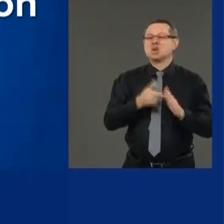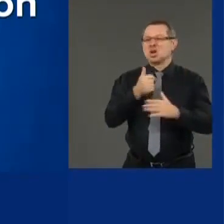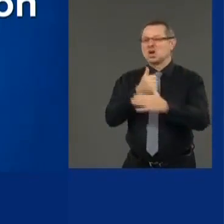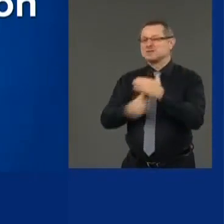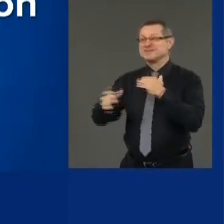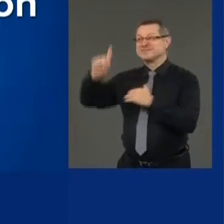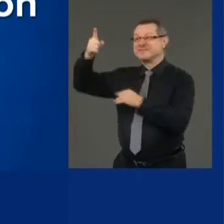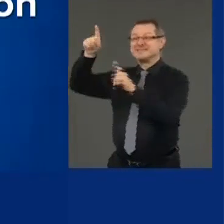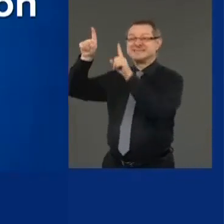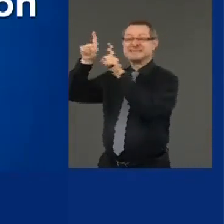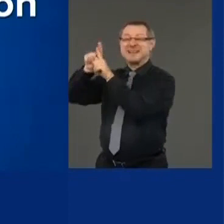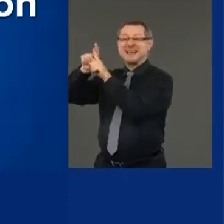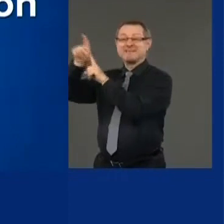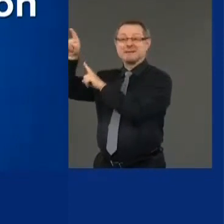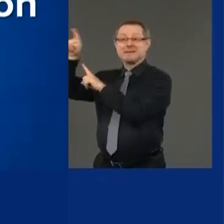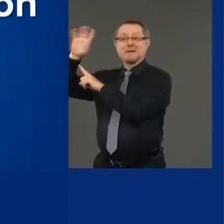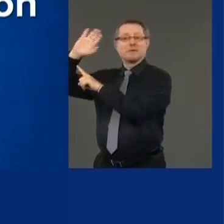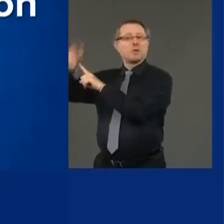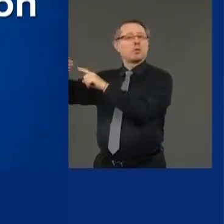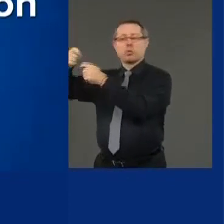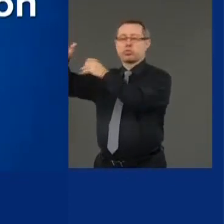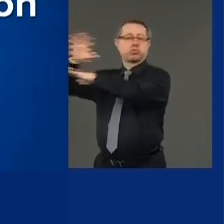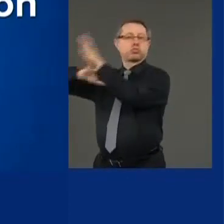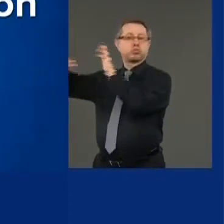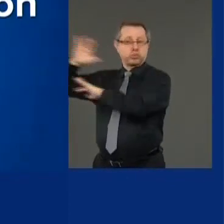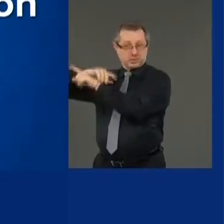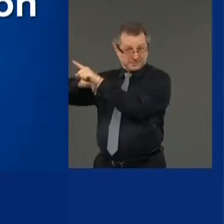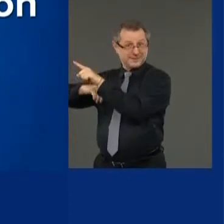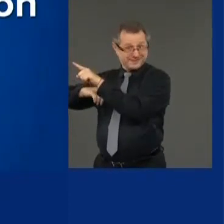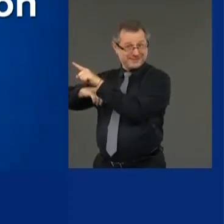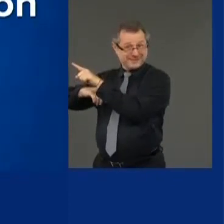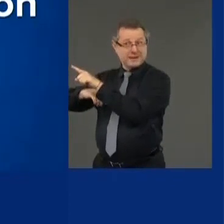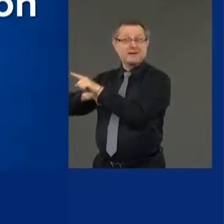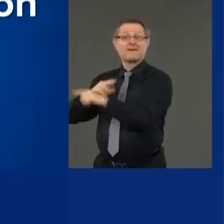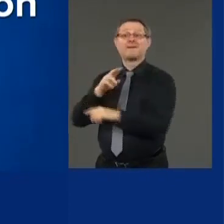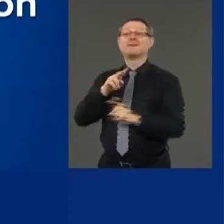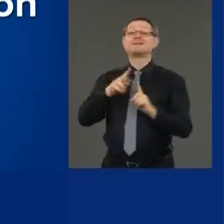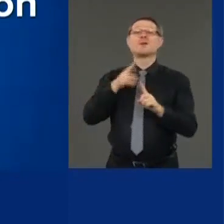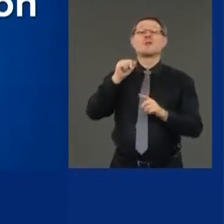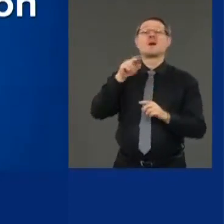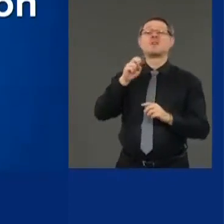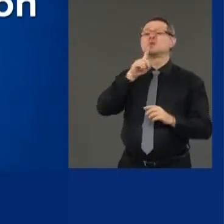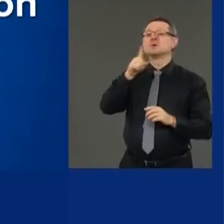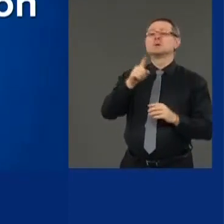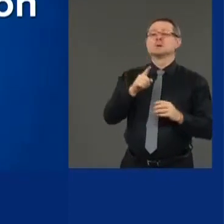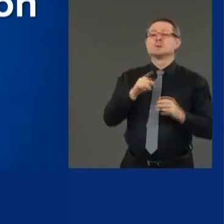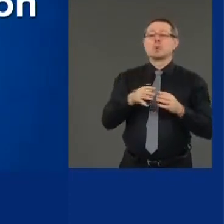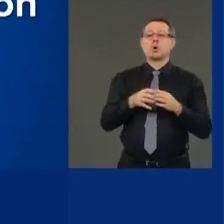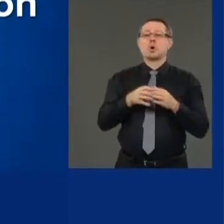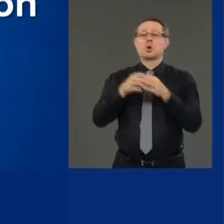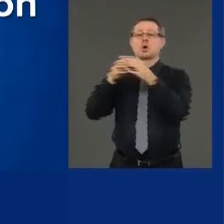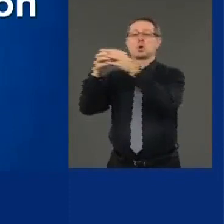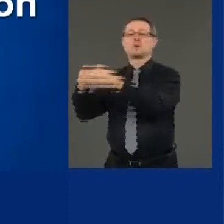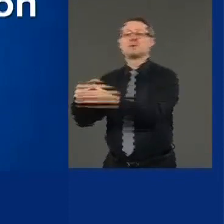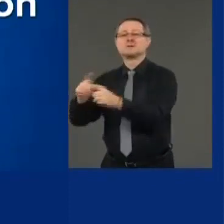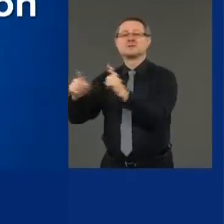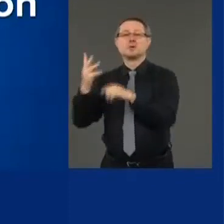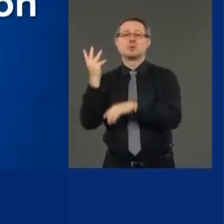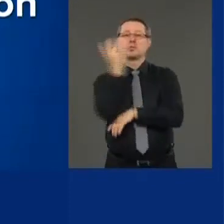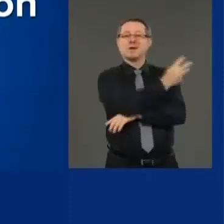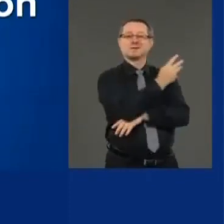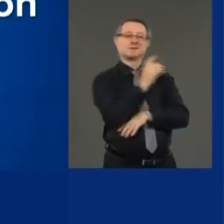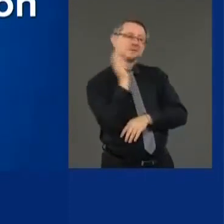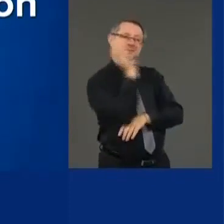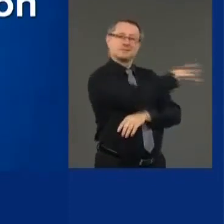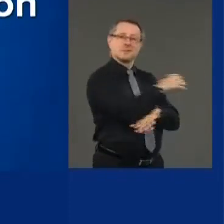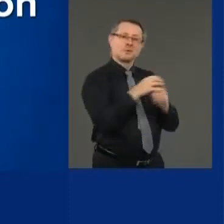wave bounced to the west coast and is now bouncing back like a wave in a bathtub.